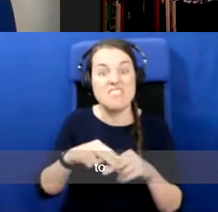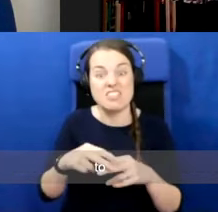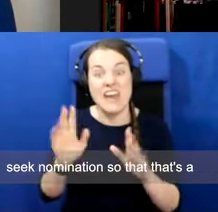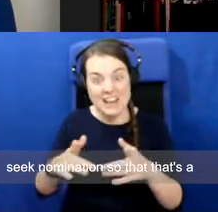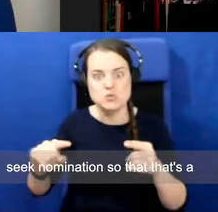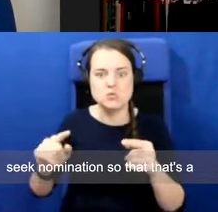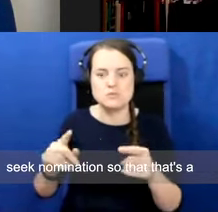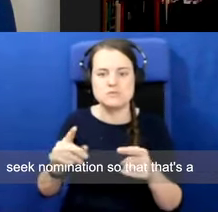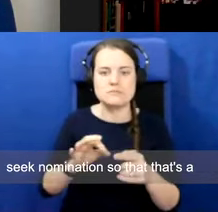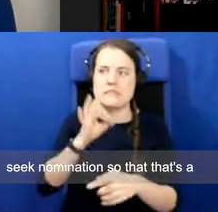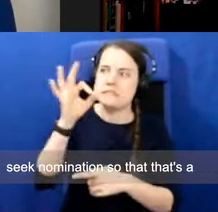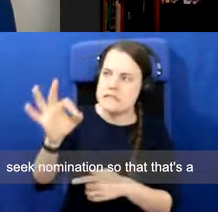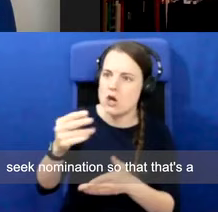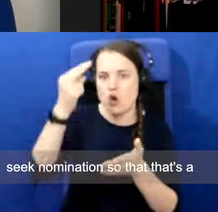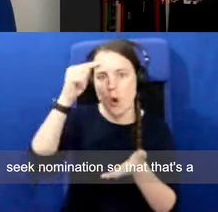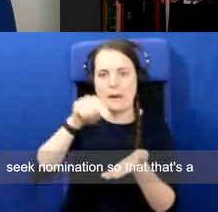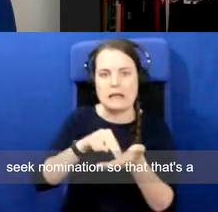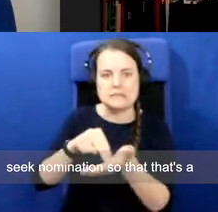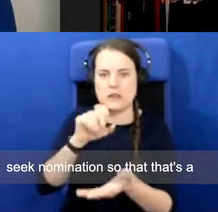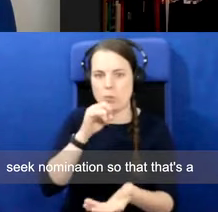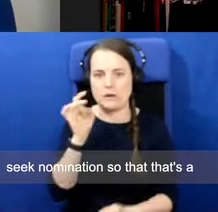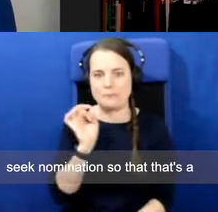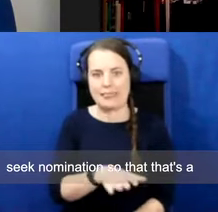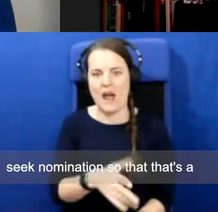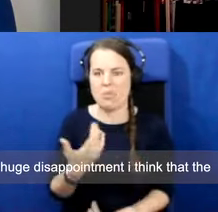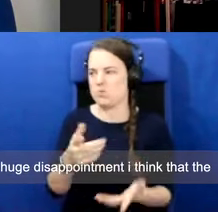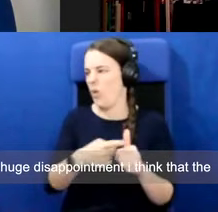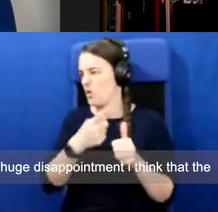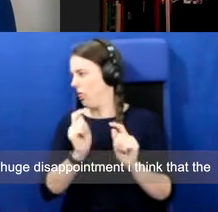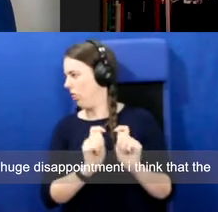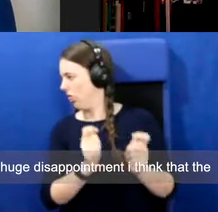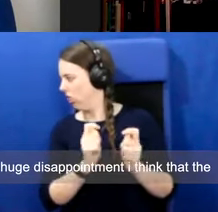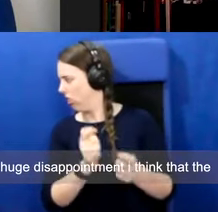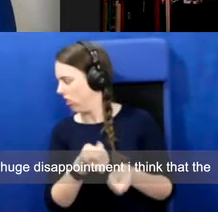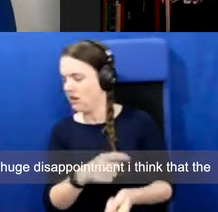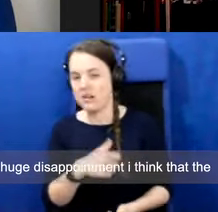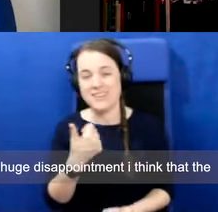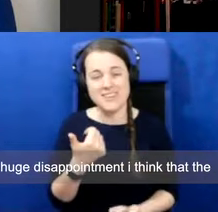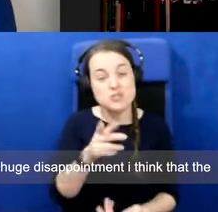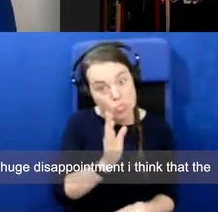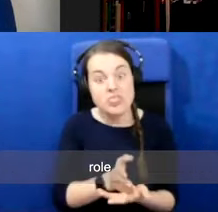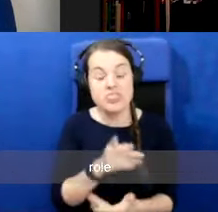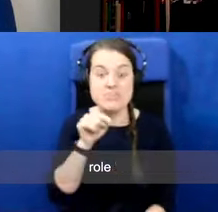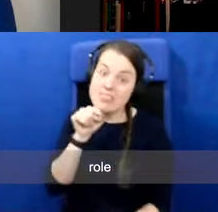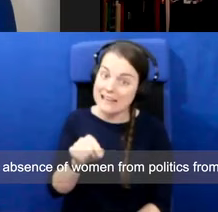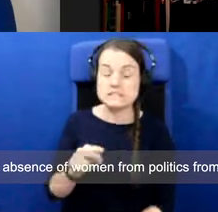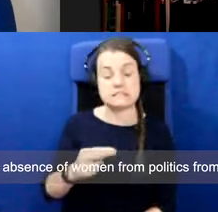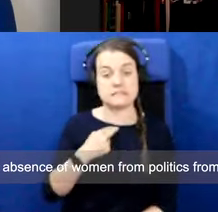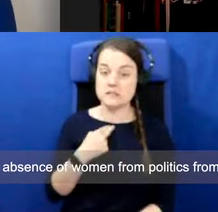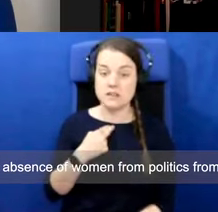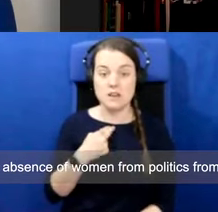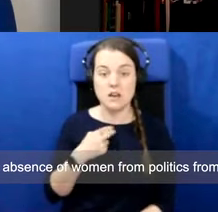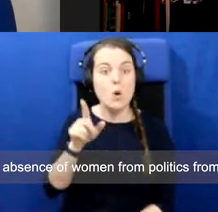So that's a huge disappointment. I think that the role, the absence of women